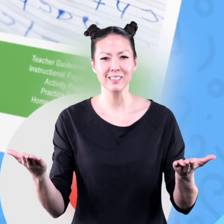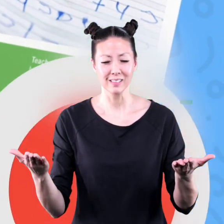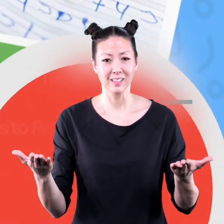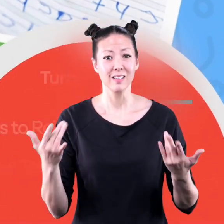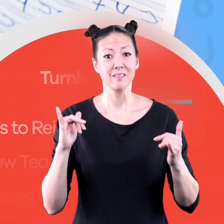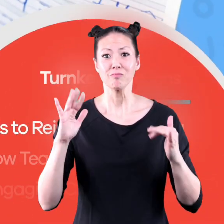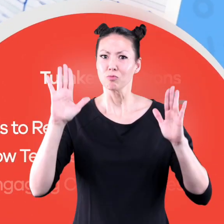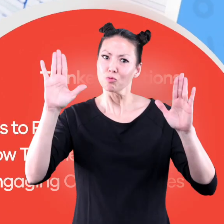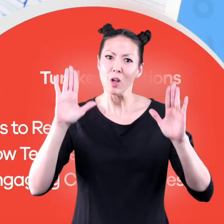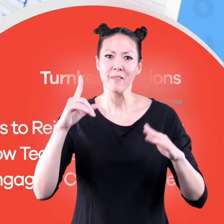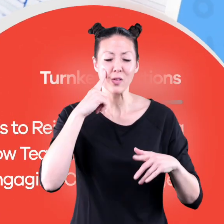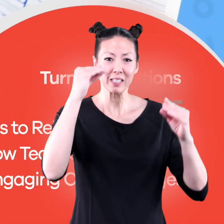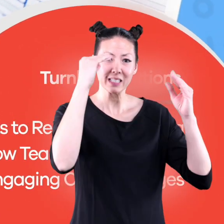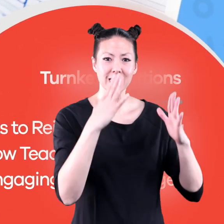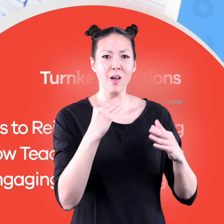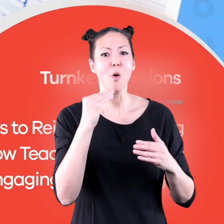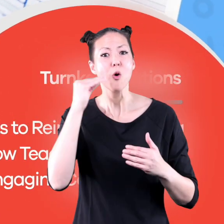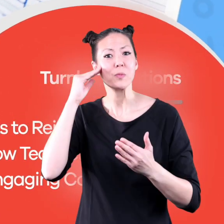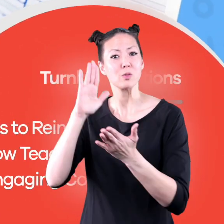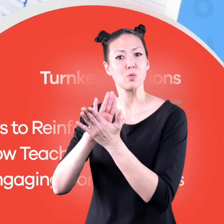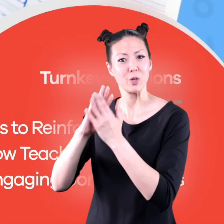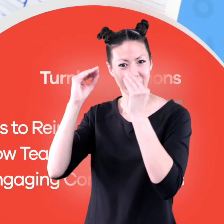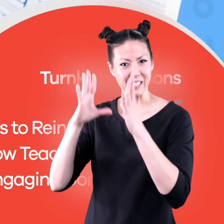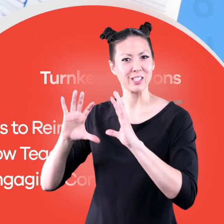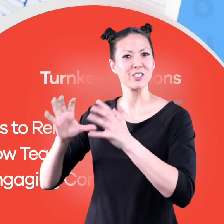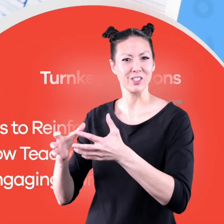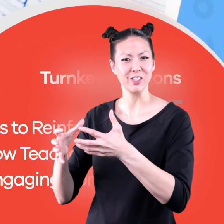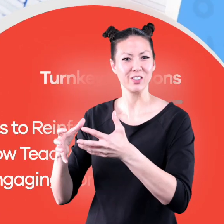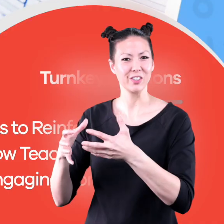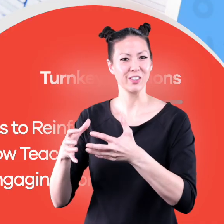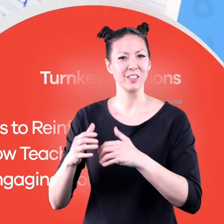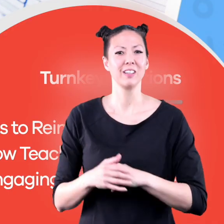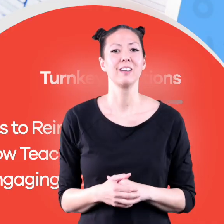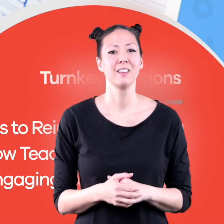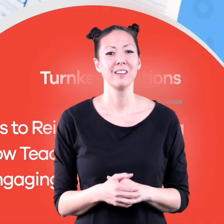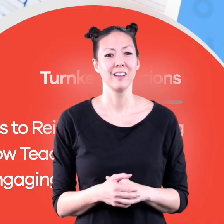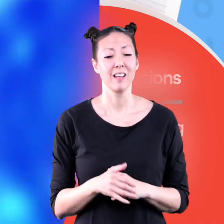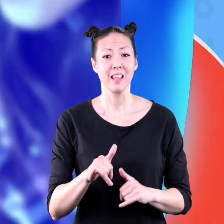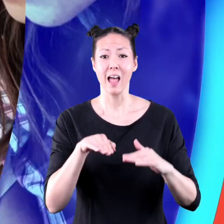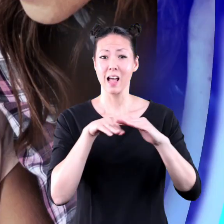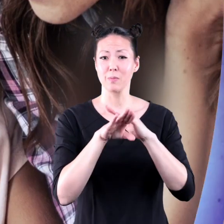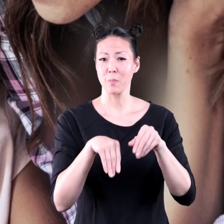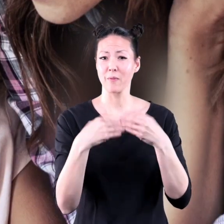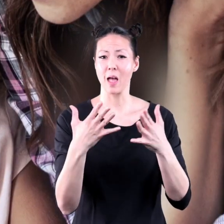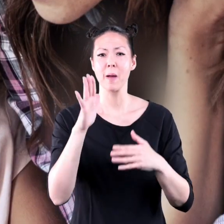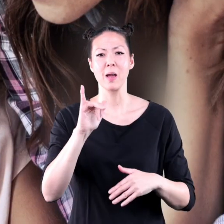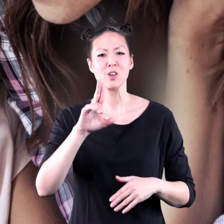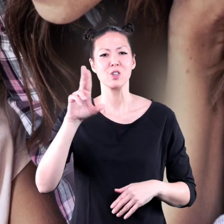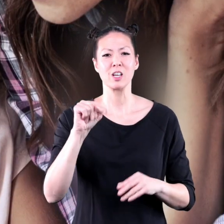and turnkey solutions for teachers and homeschoolers. If you